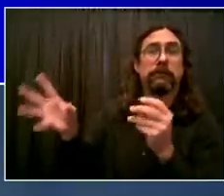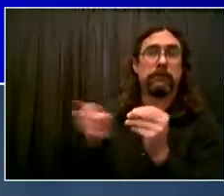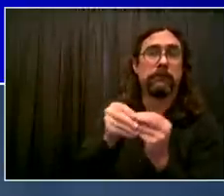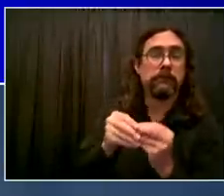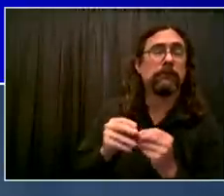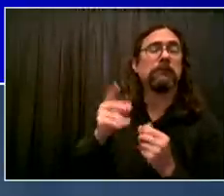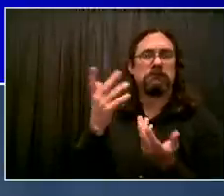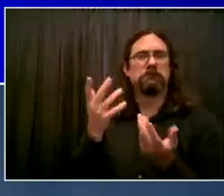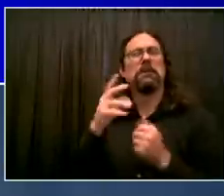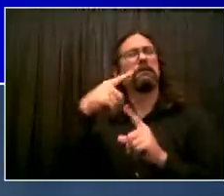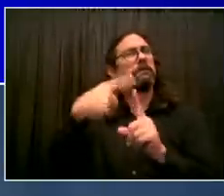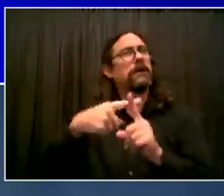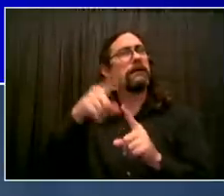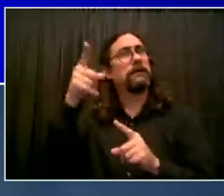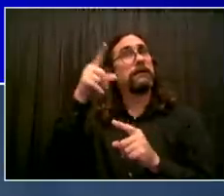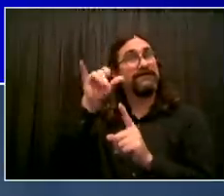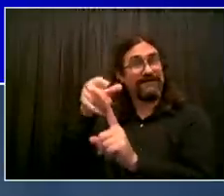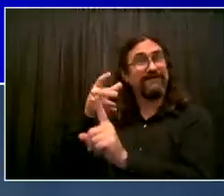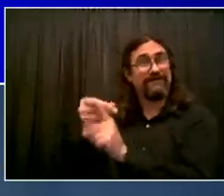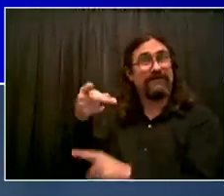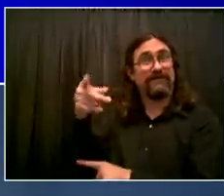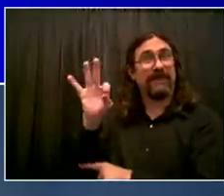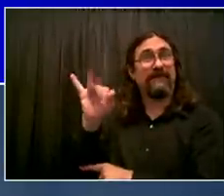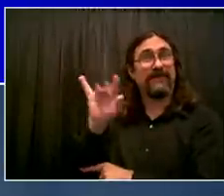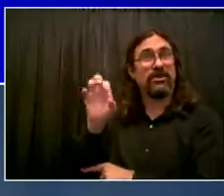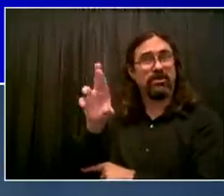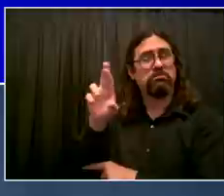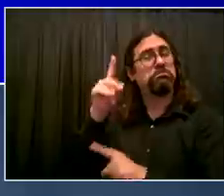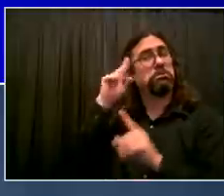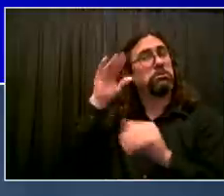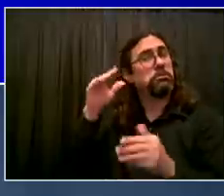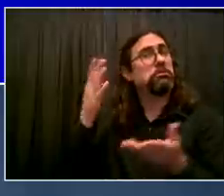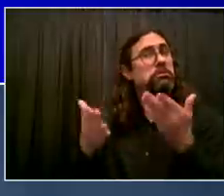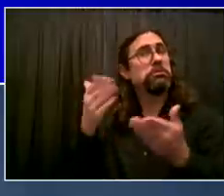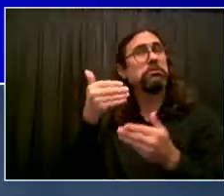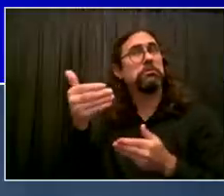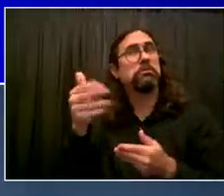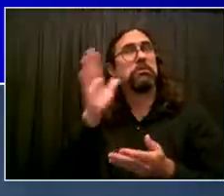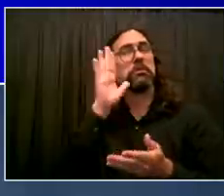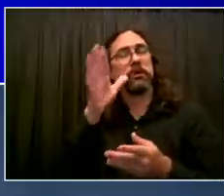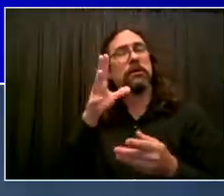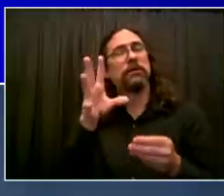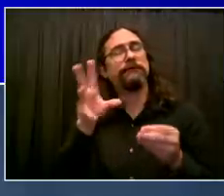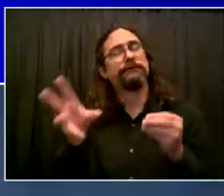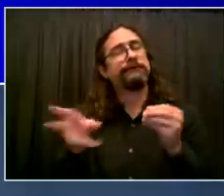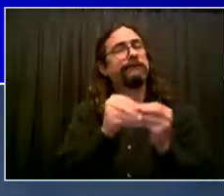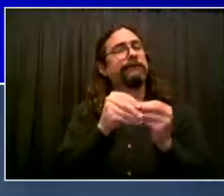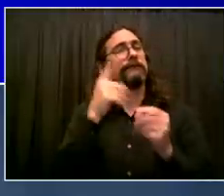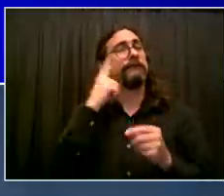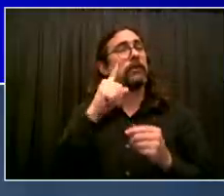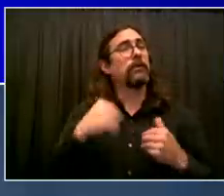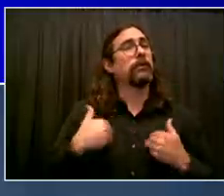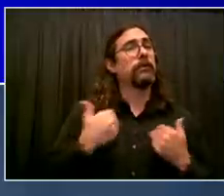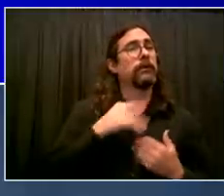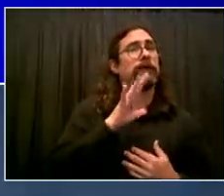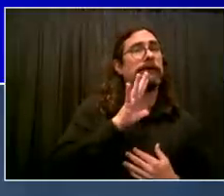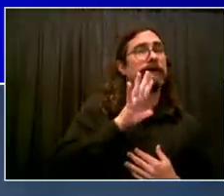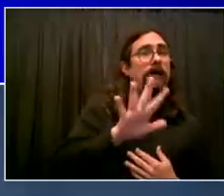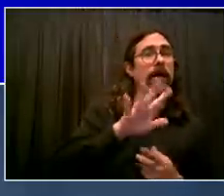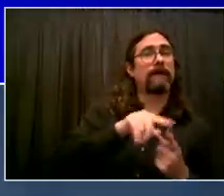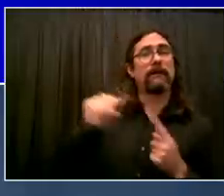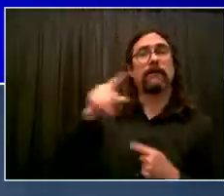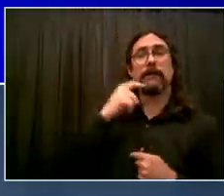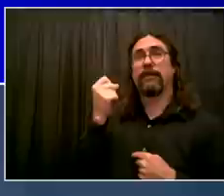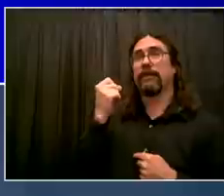you're 65 or older, you can get a booster. Adults with underlying serious conditions, you can get a booster. If you work in a